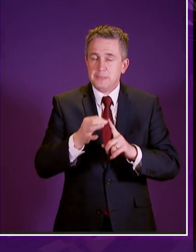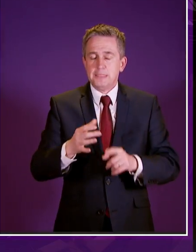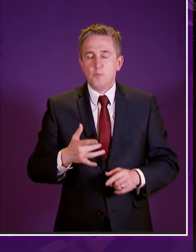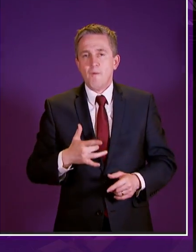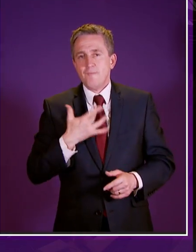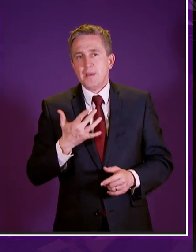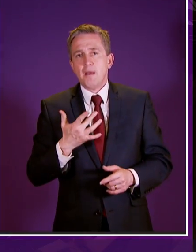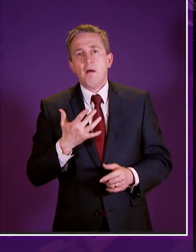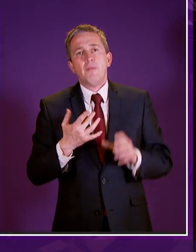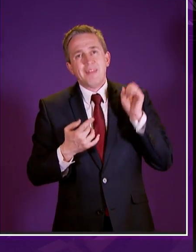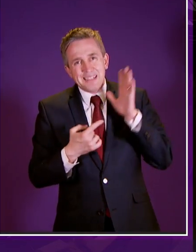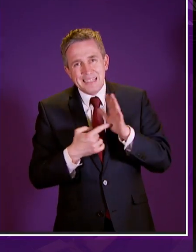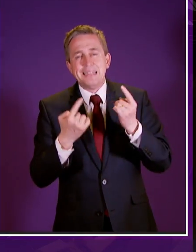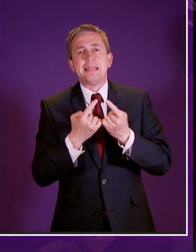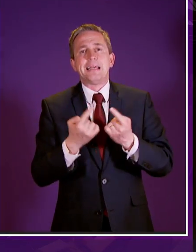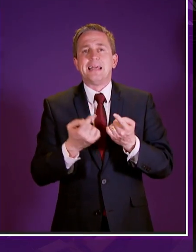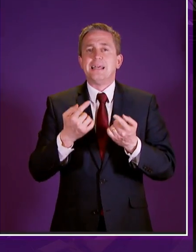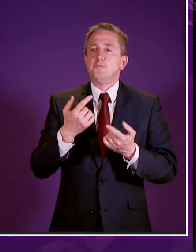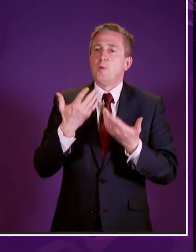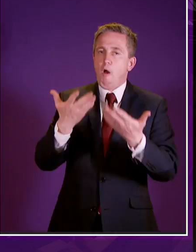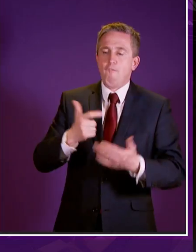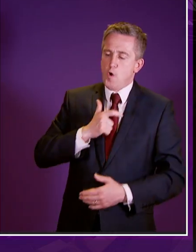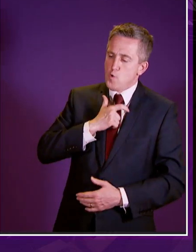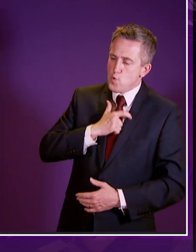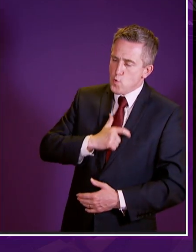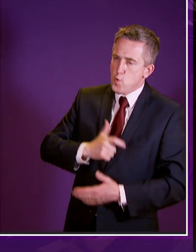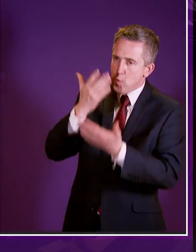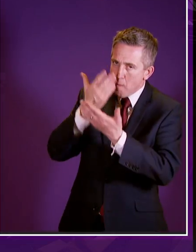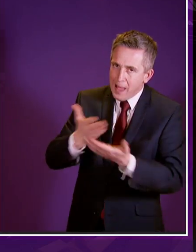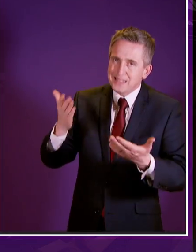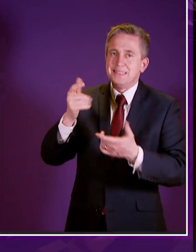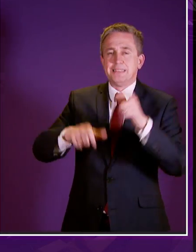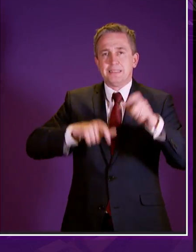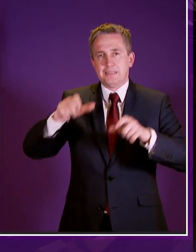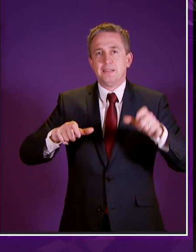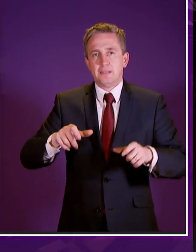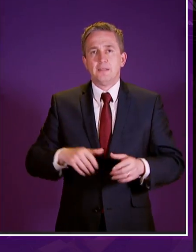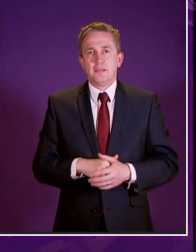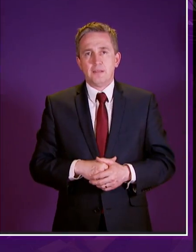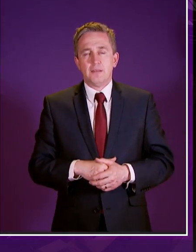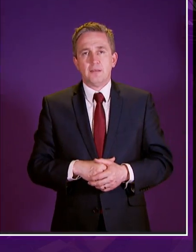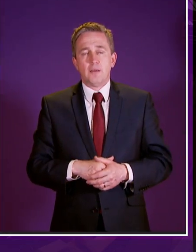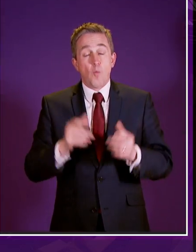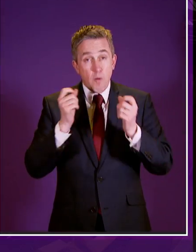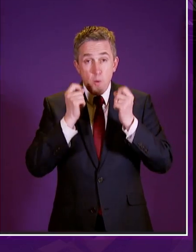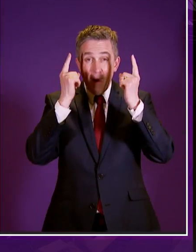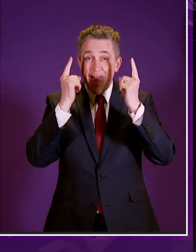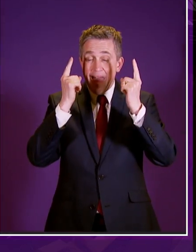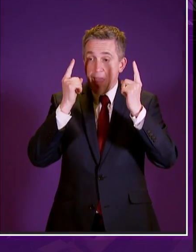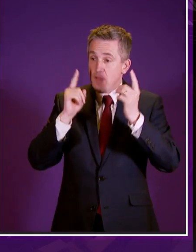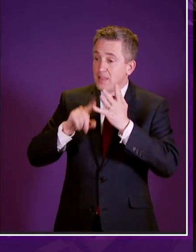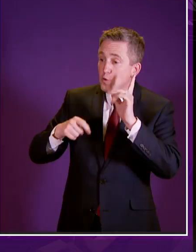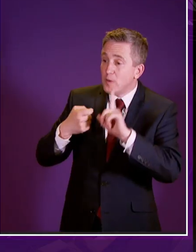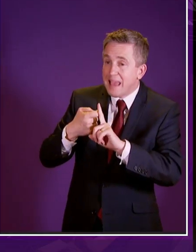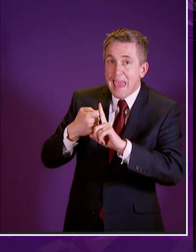principle of this system has to be its humanity i think it's fair to say that we have seen the disruption of that